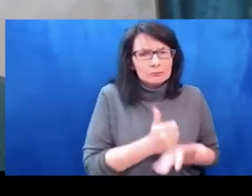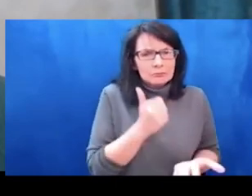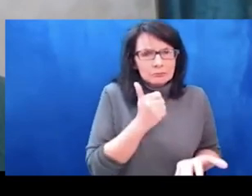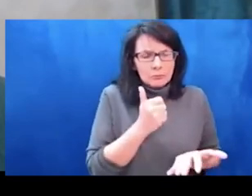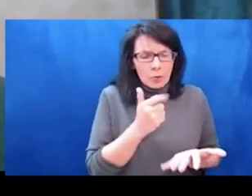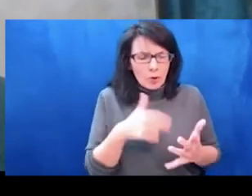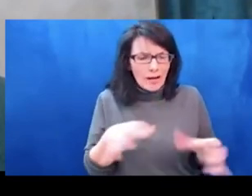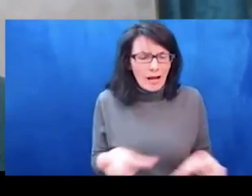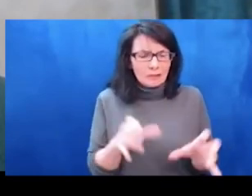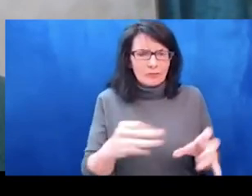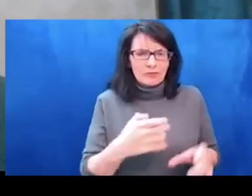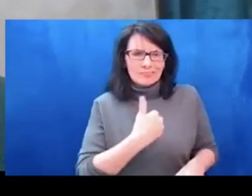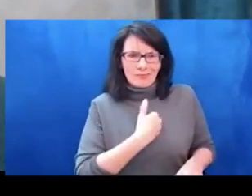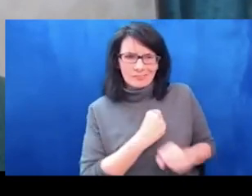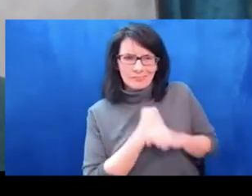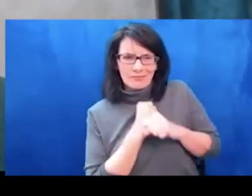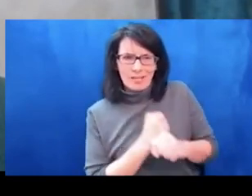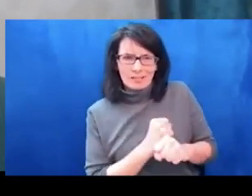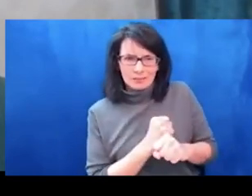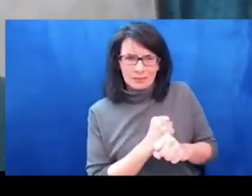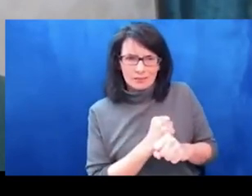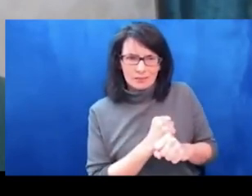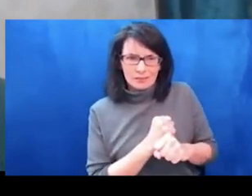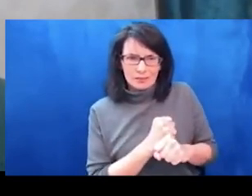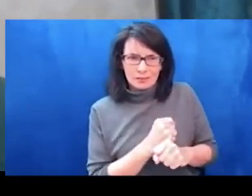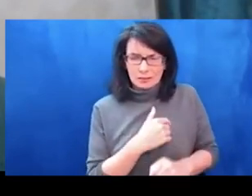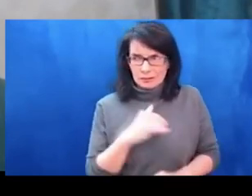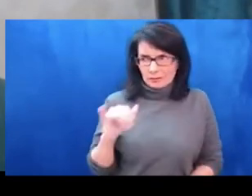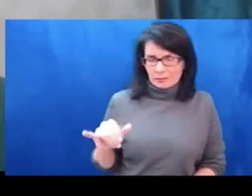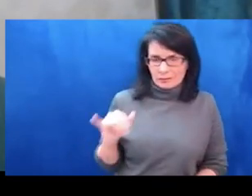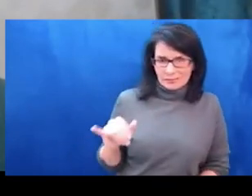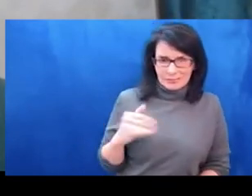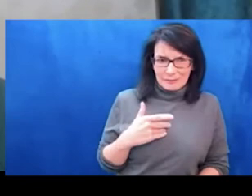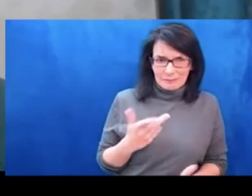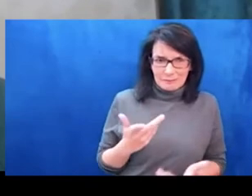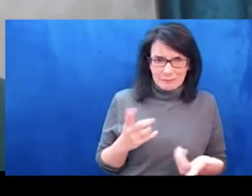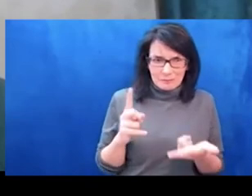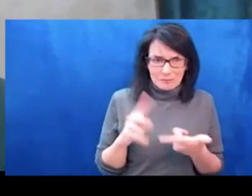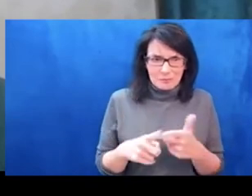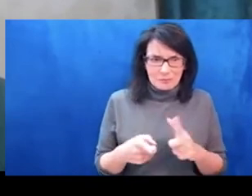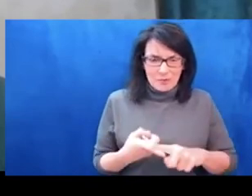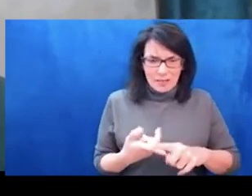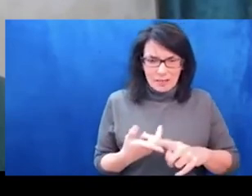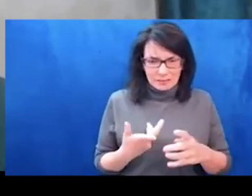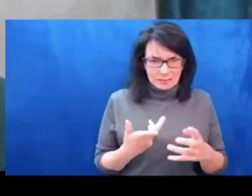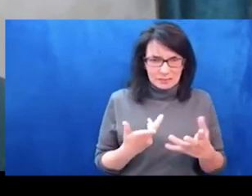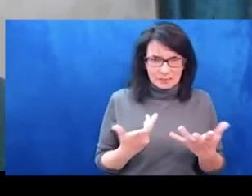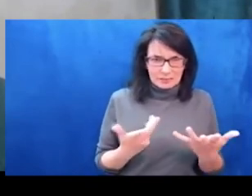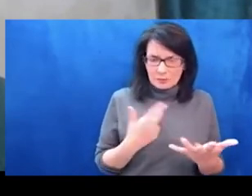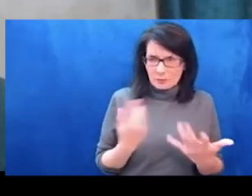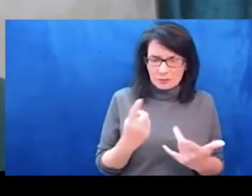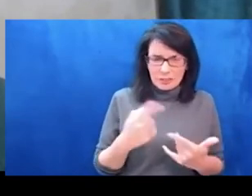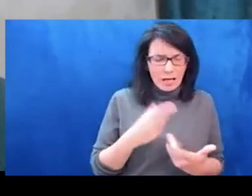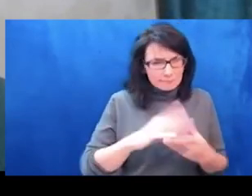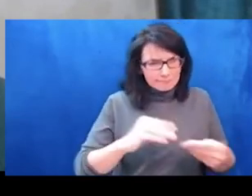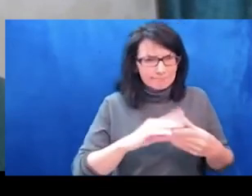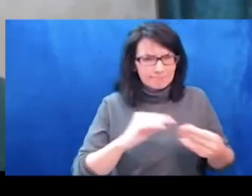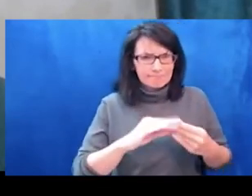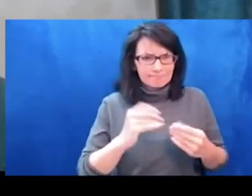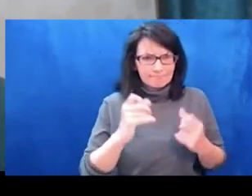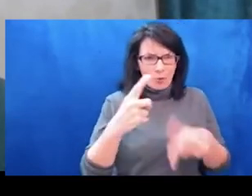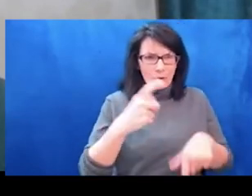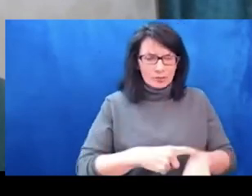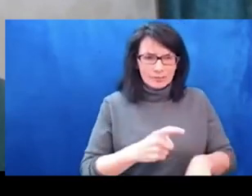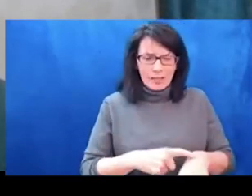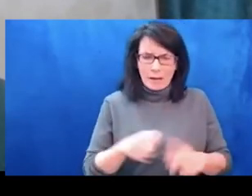After one week of the start of the invasion in Ukraine, I had a phone call with a dear Ukrainian friend who used to live in Moscow before leaving to the